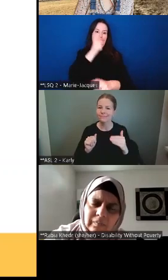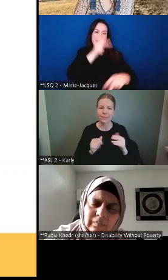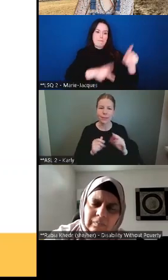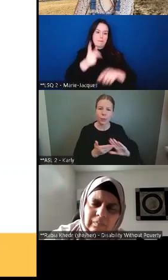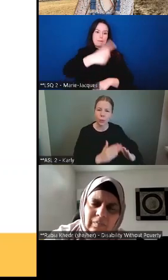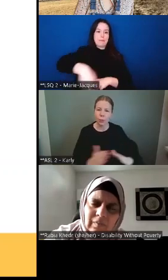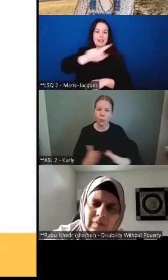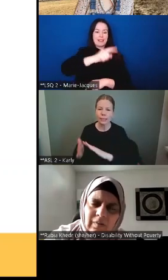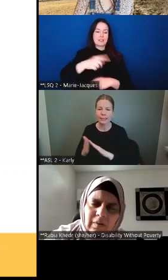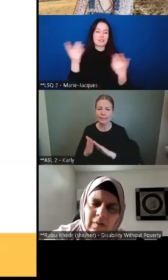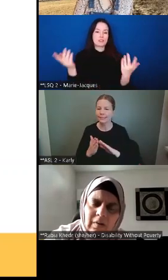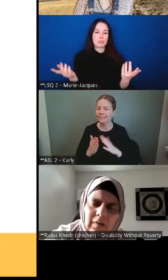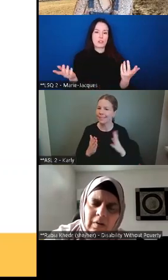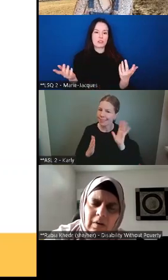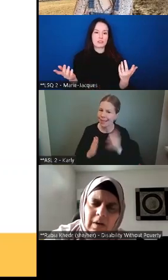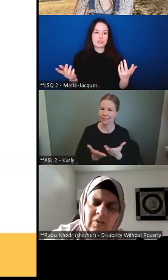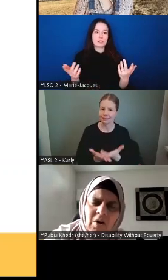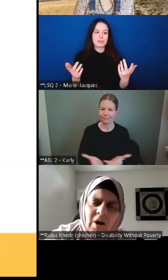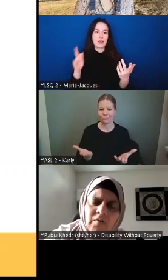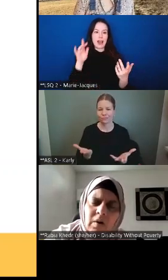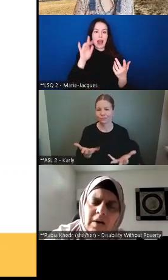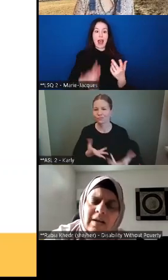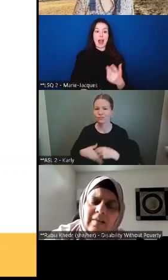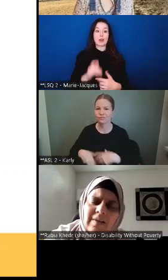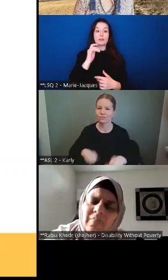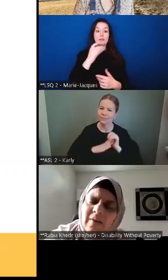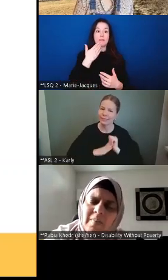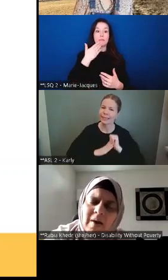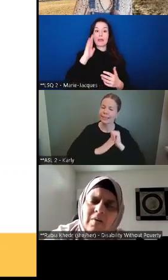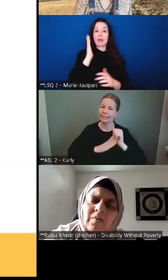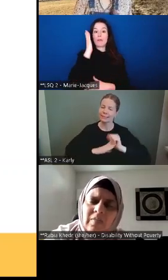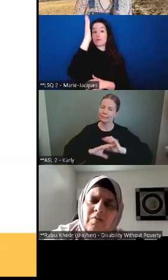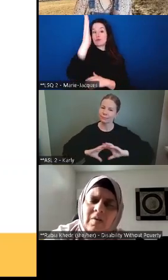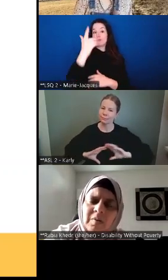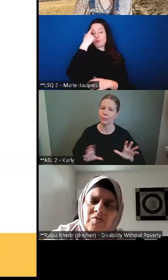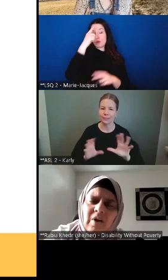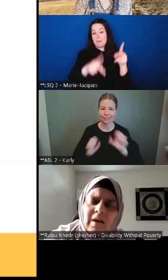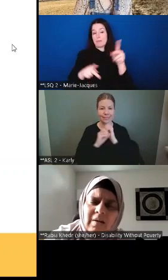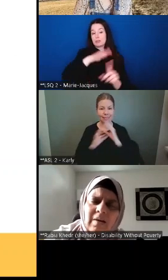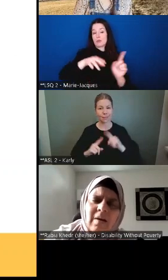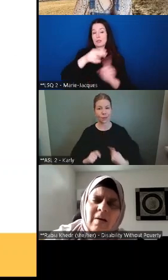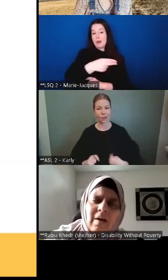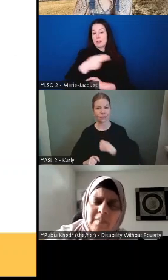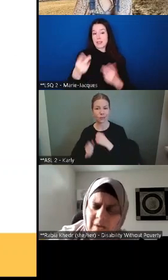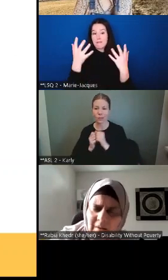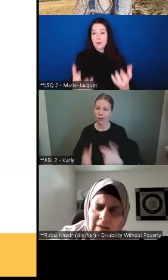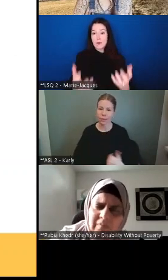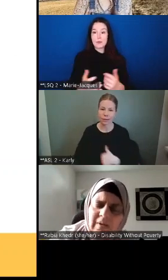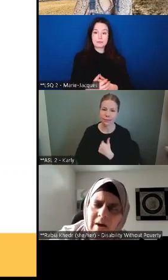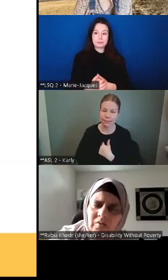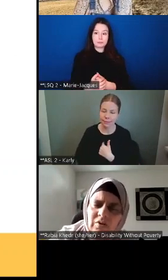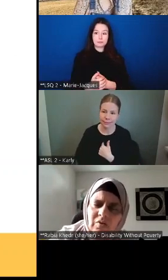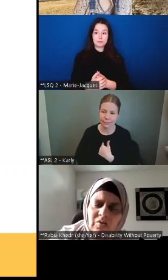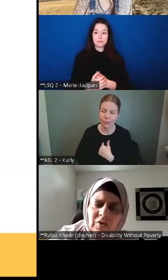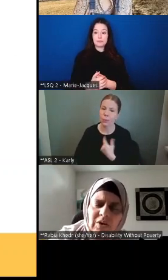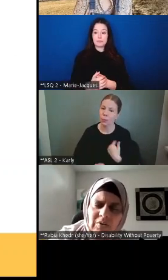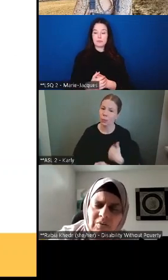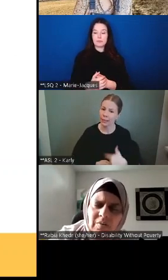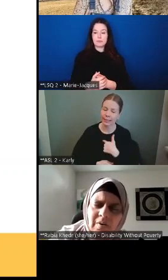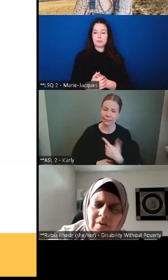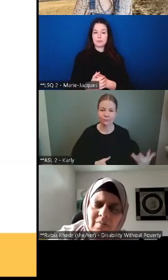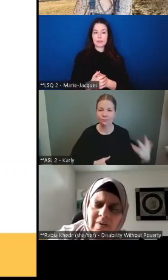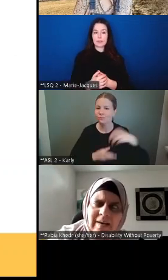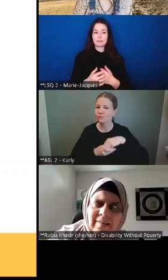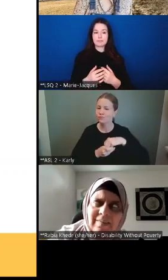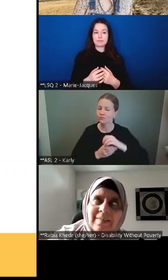so where do go nothing about us without us michelle and i'm going to leave the questions to